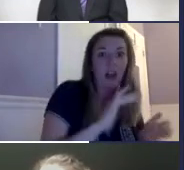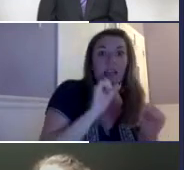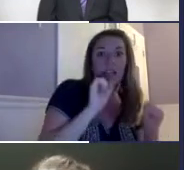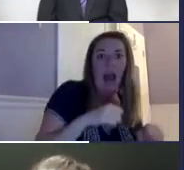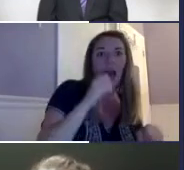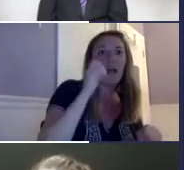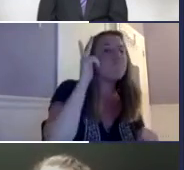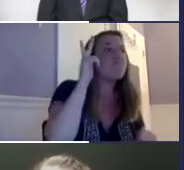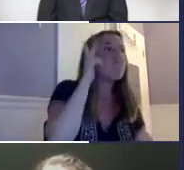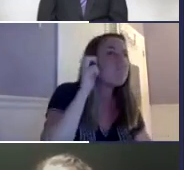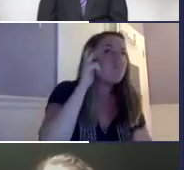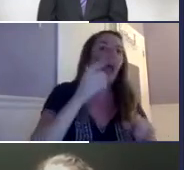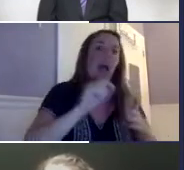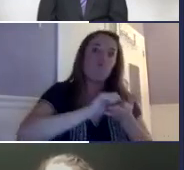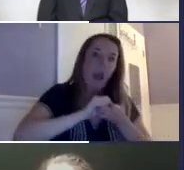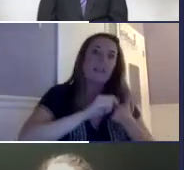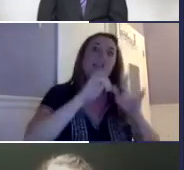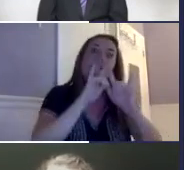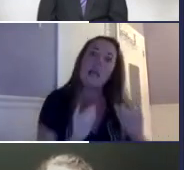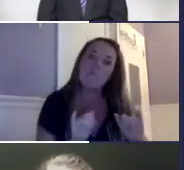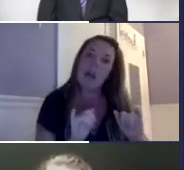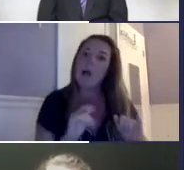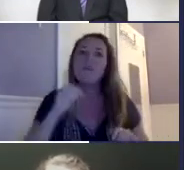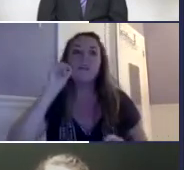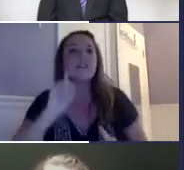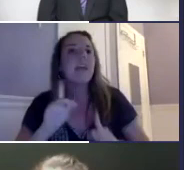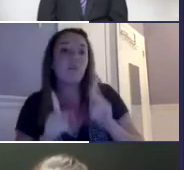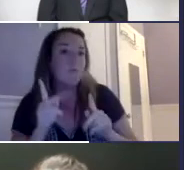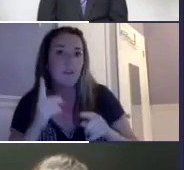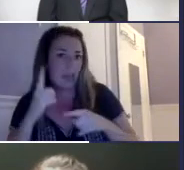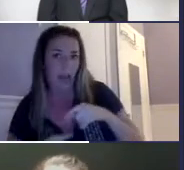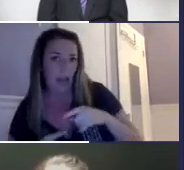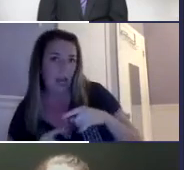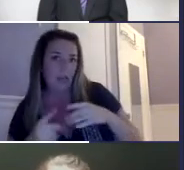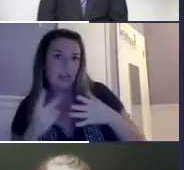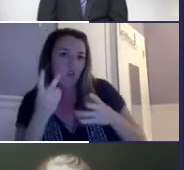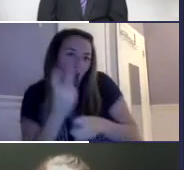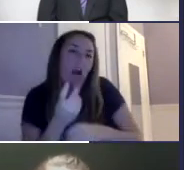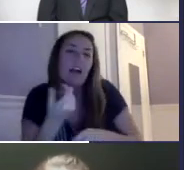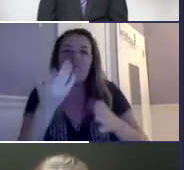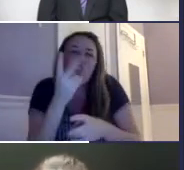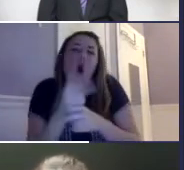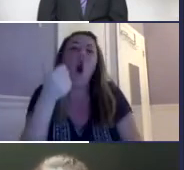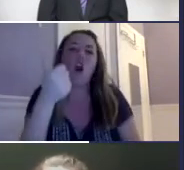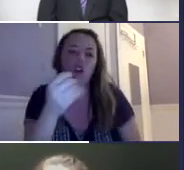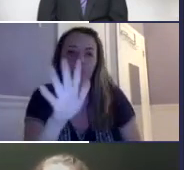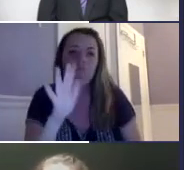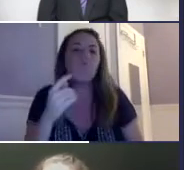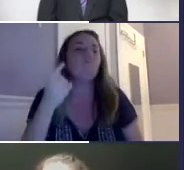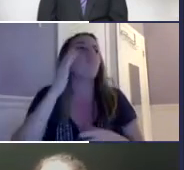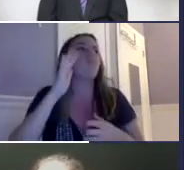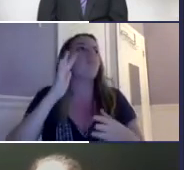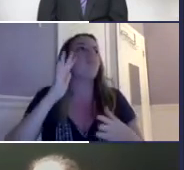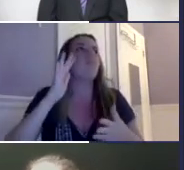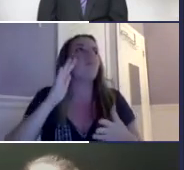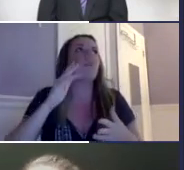Because hearing students have the advantage of listening and writing at the same time. Deaf students do not have that advantage. So,